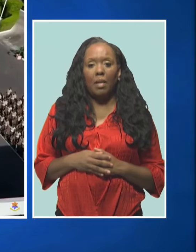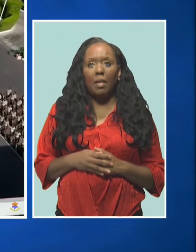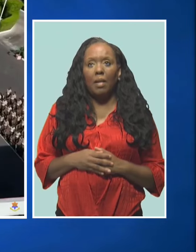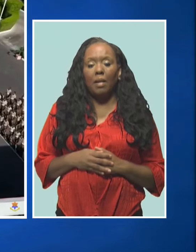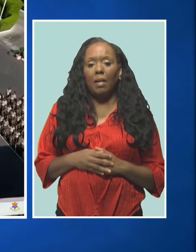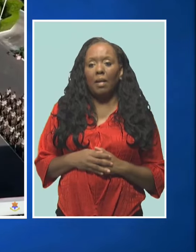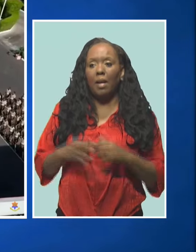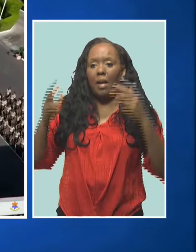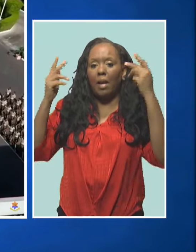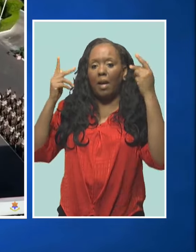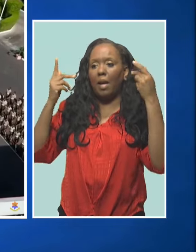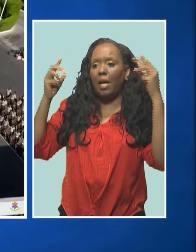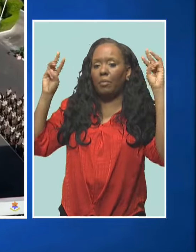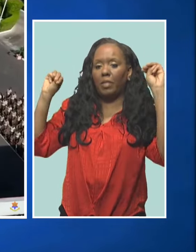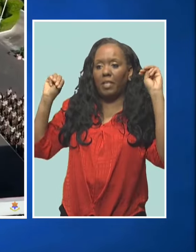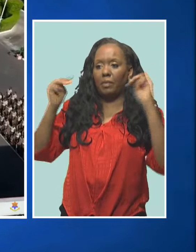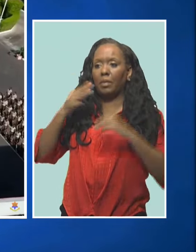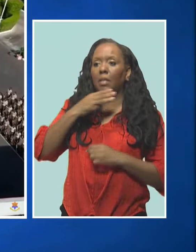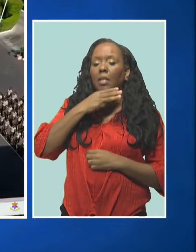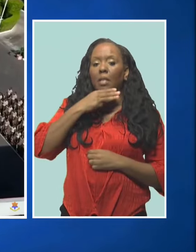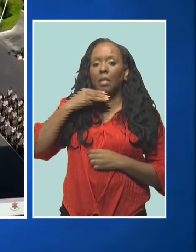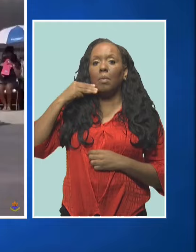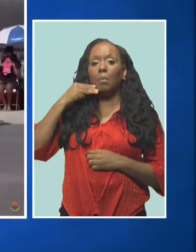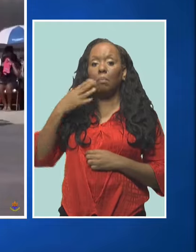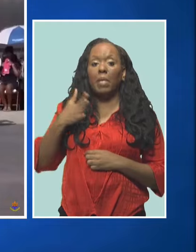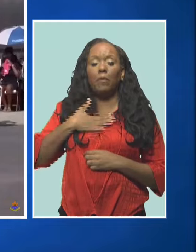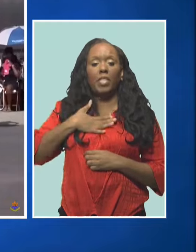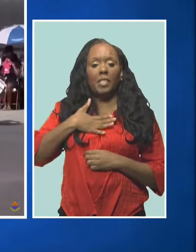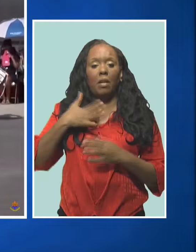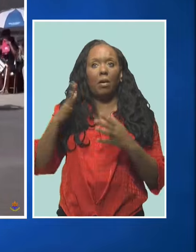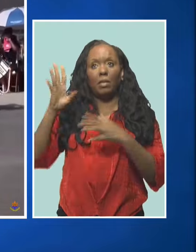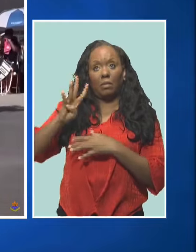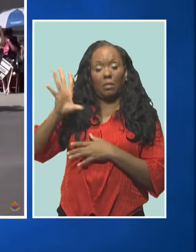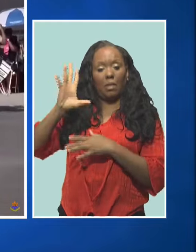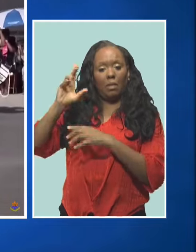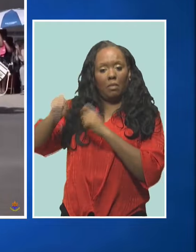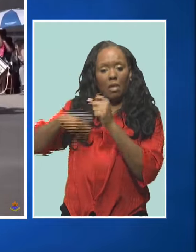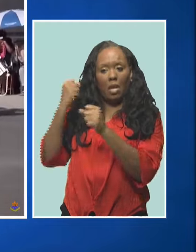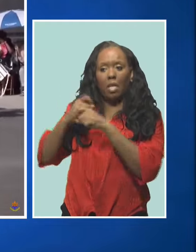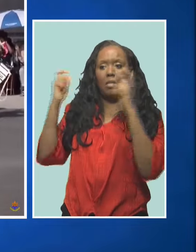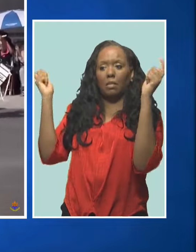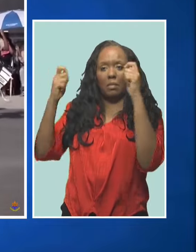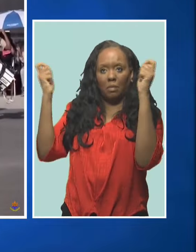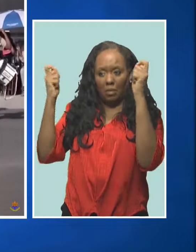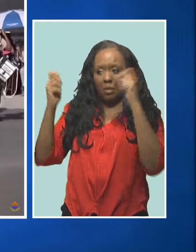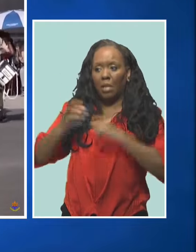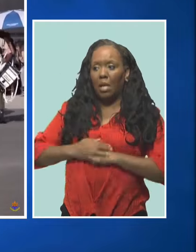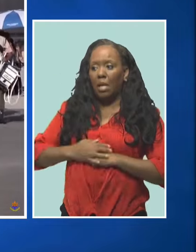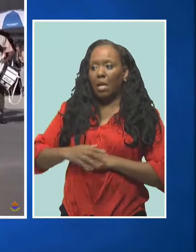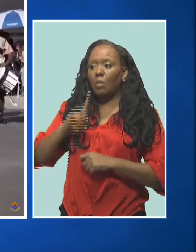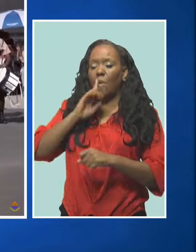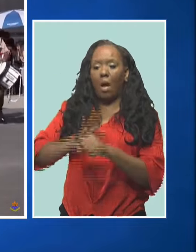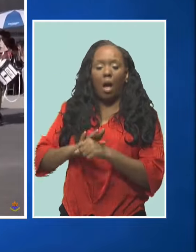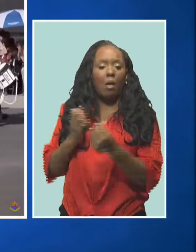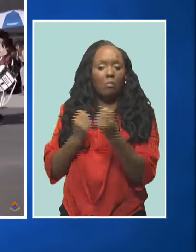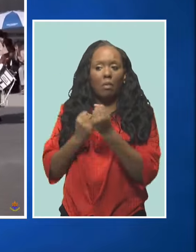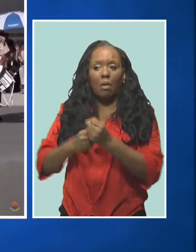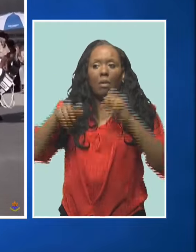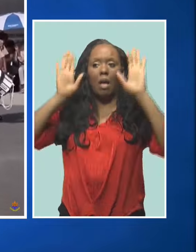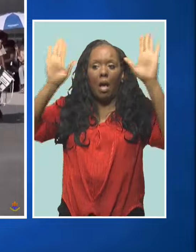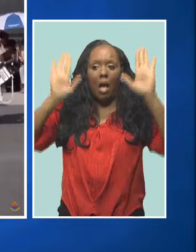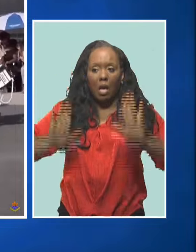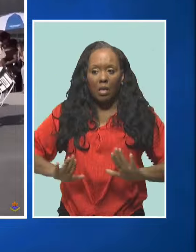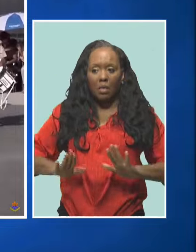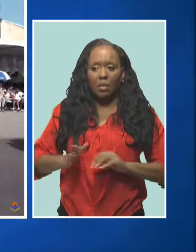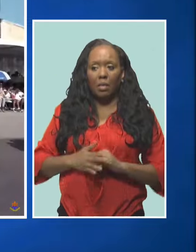Prime Minister Mia Amour Motley says throughout the BDS 45 years, it has served tirelessly with a commitment to excellence in and